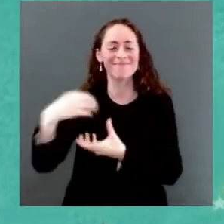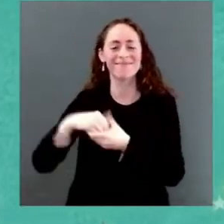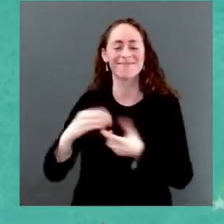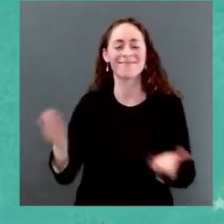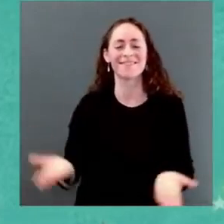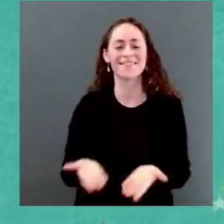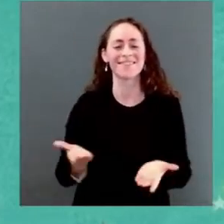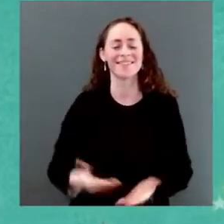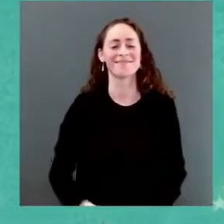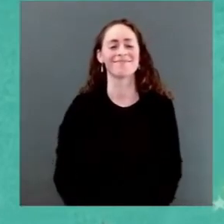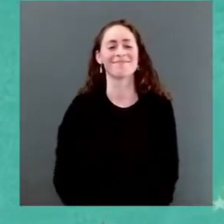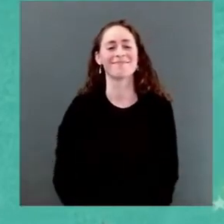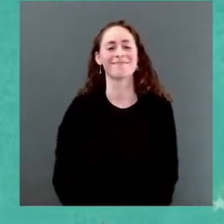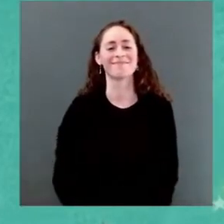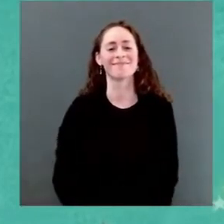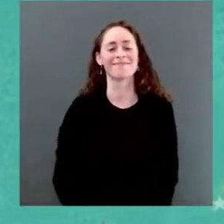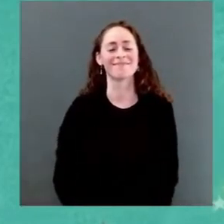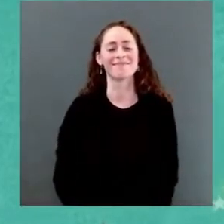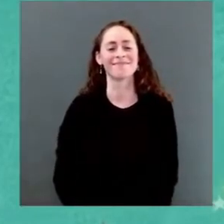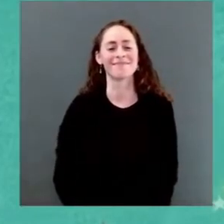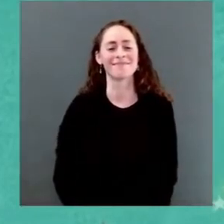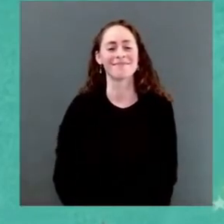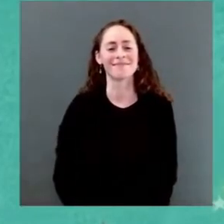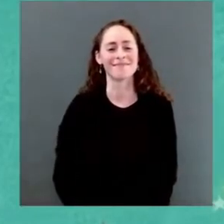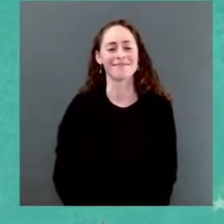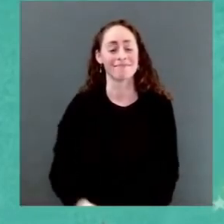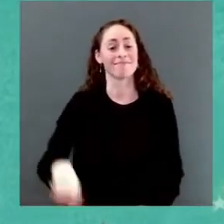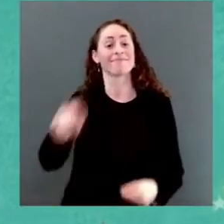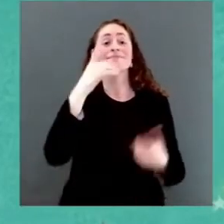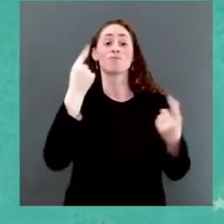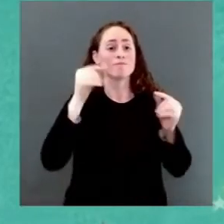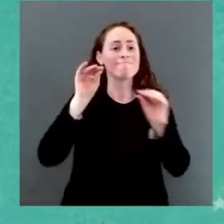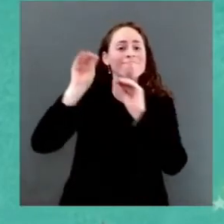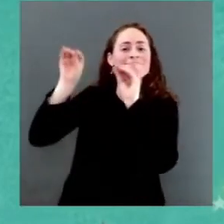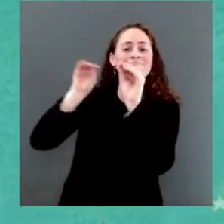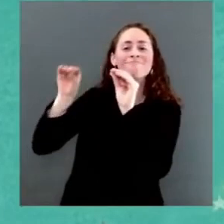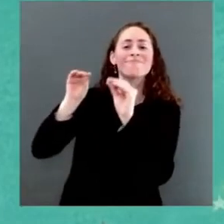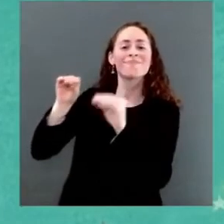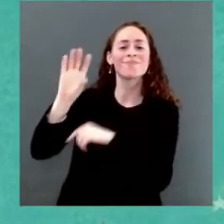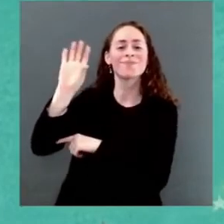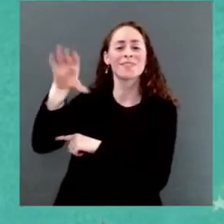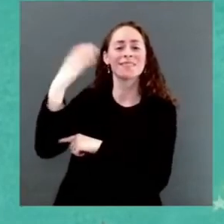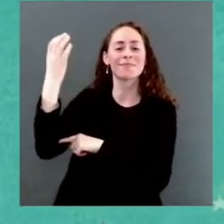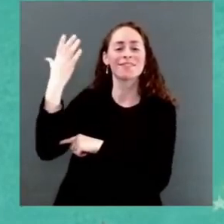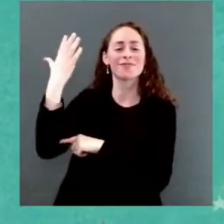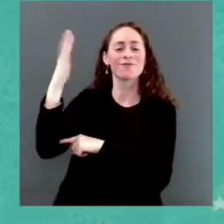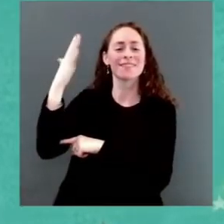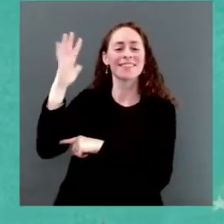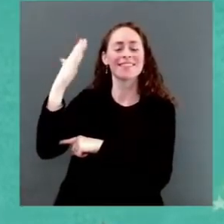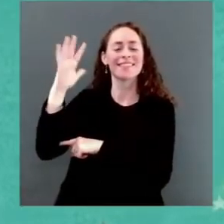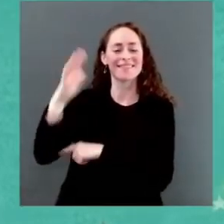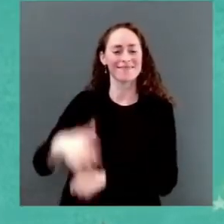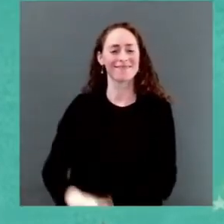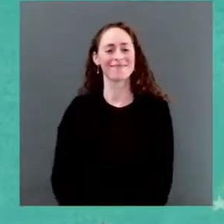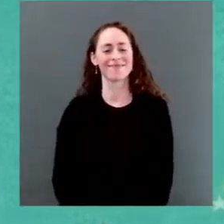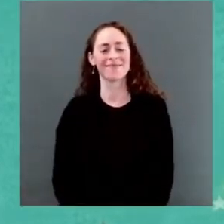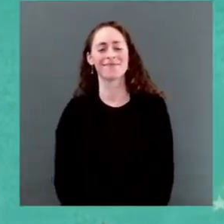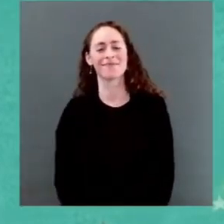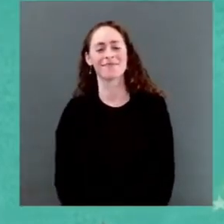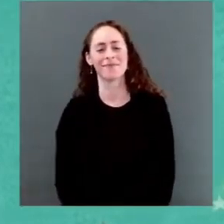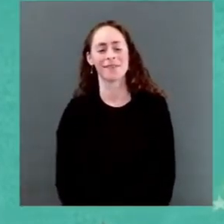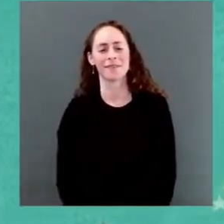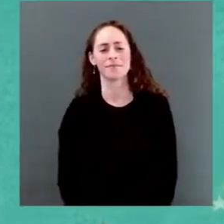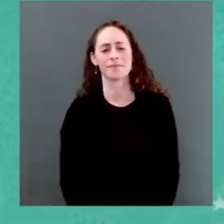national park, anyone who visits our nation's capital can enjoy their artistic talents. It's a beautiful